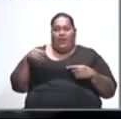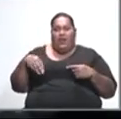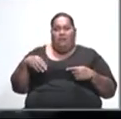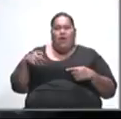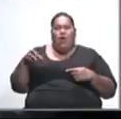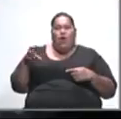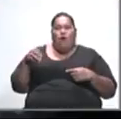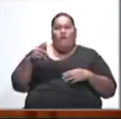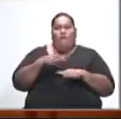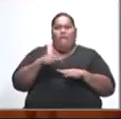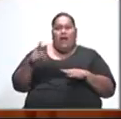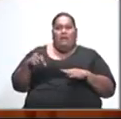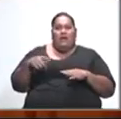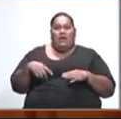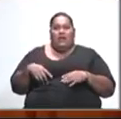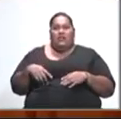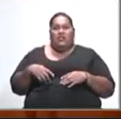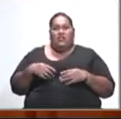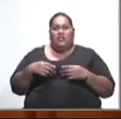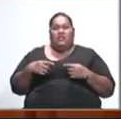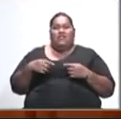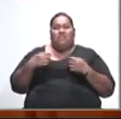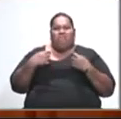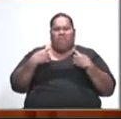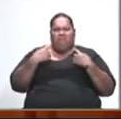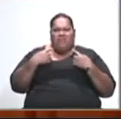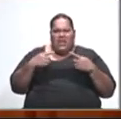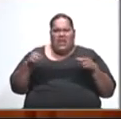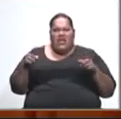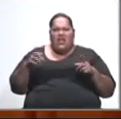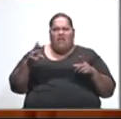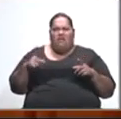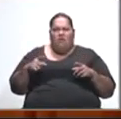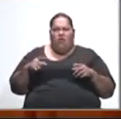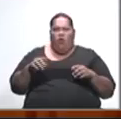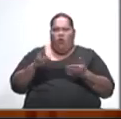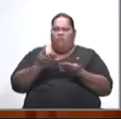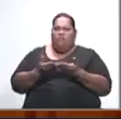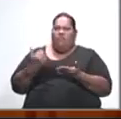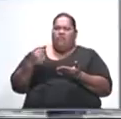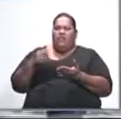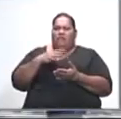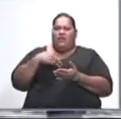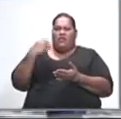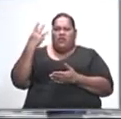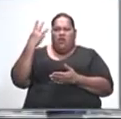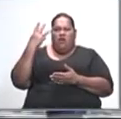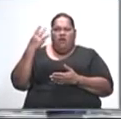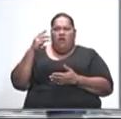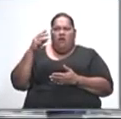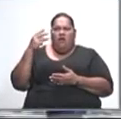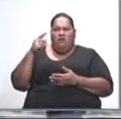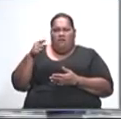Lal, yesterday released a statement calling on the Prime Minister to dismiss the Minister for Women without delay. In his media statement,